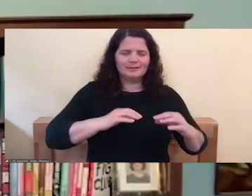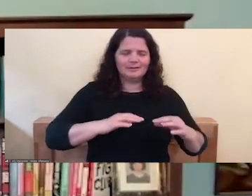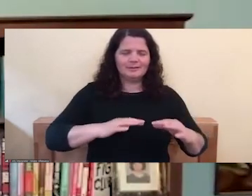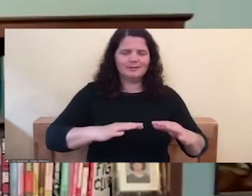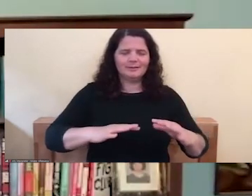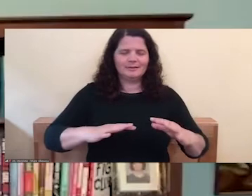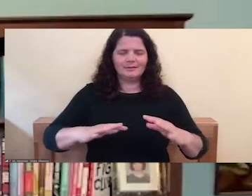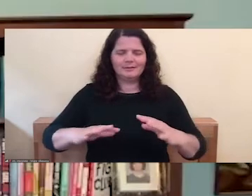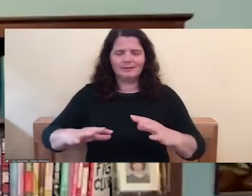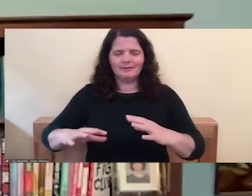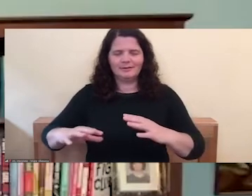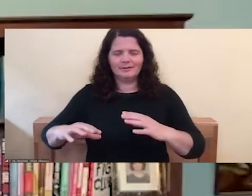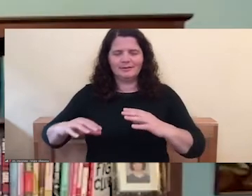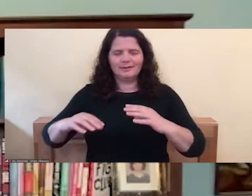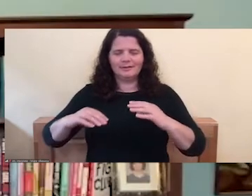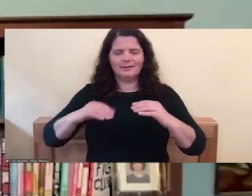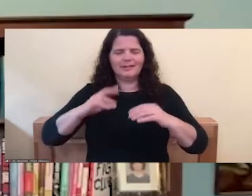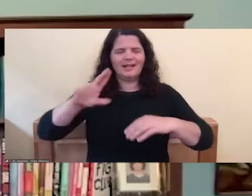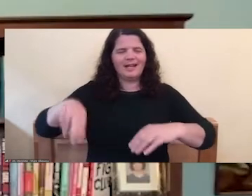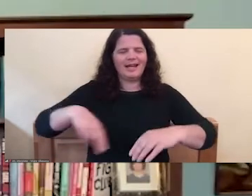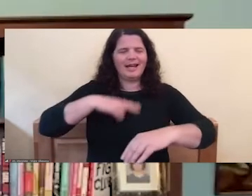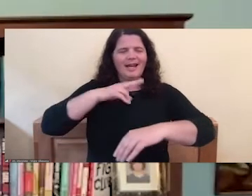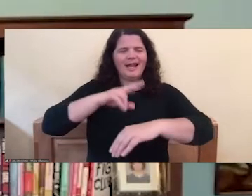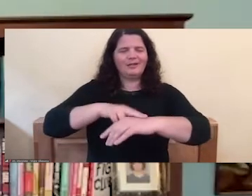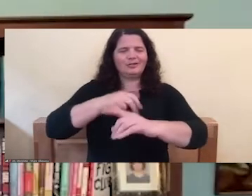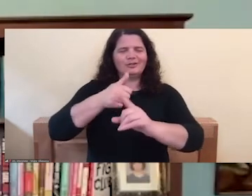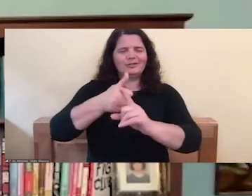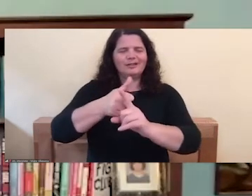Let nature do all the work. Let